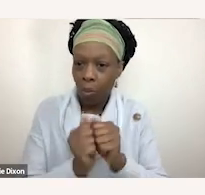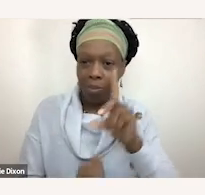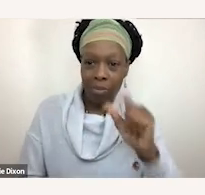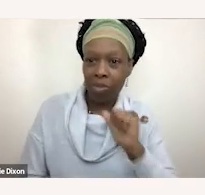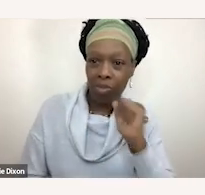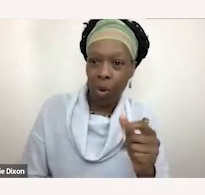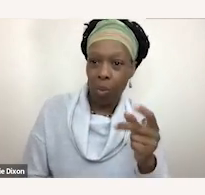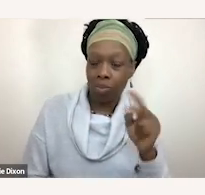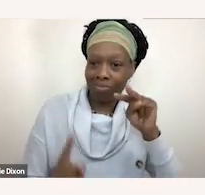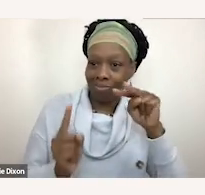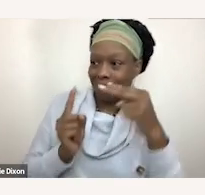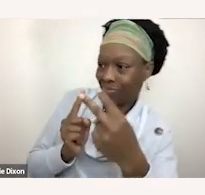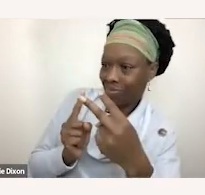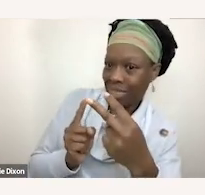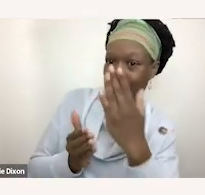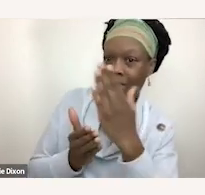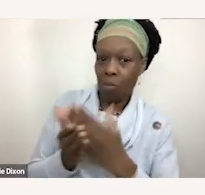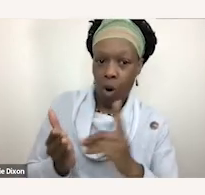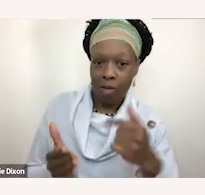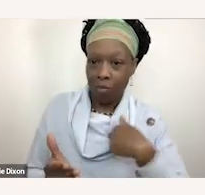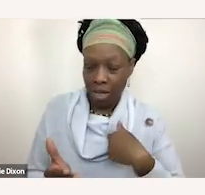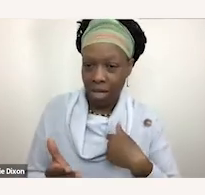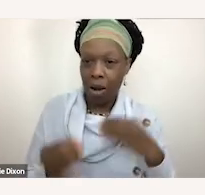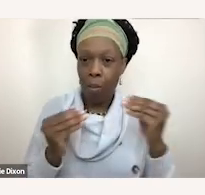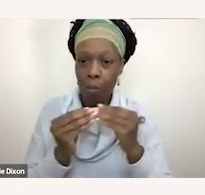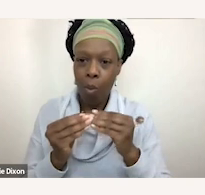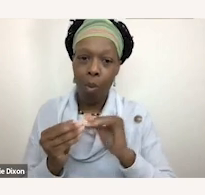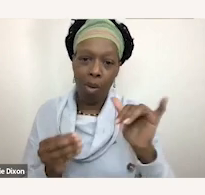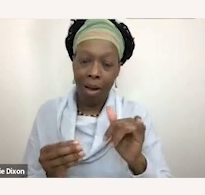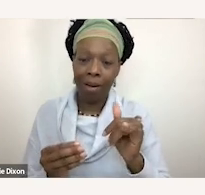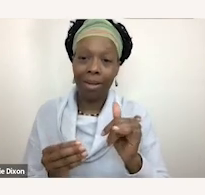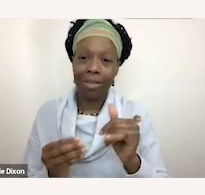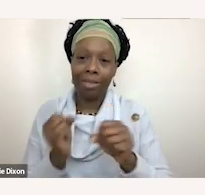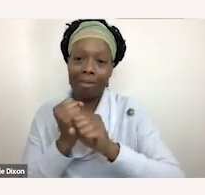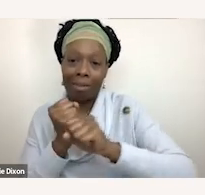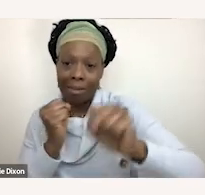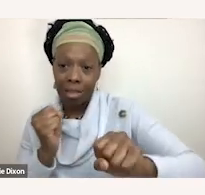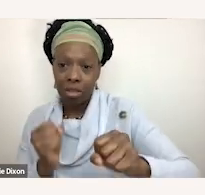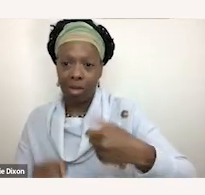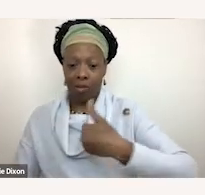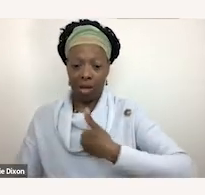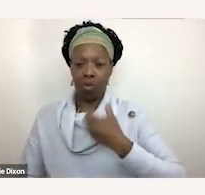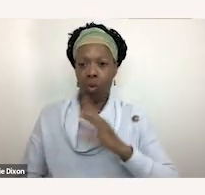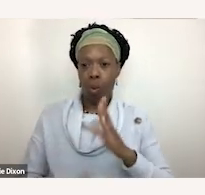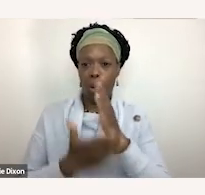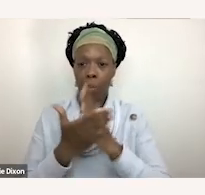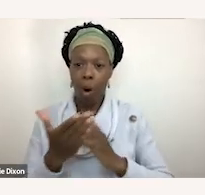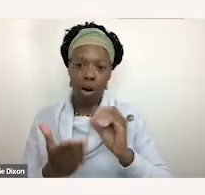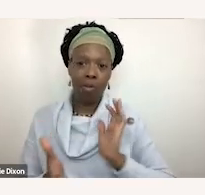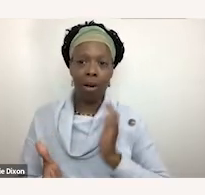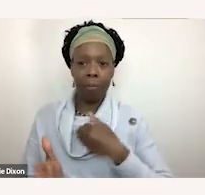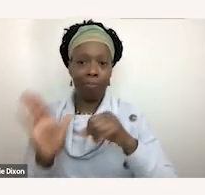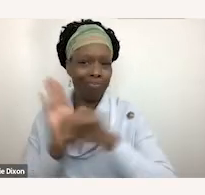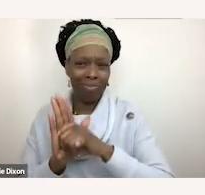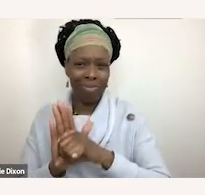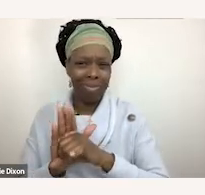them as either an extension of ourselves or an element of our identity. And you can't really overcome something like that, you